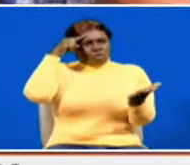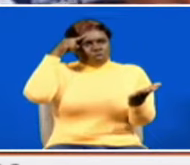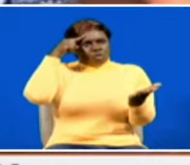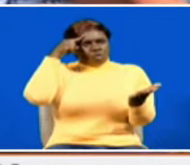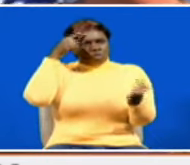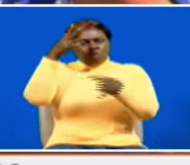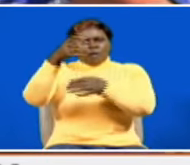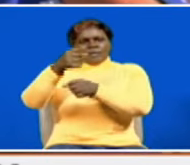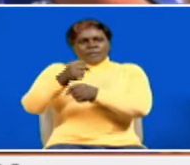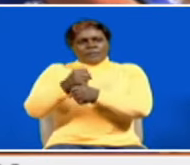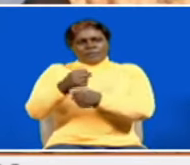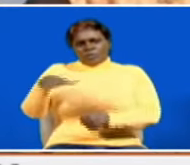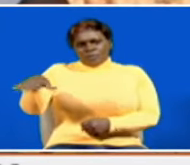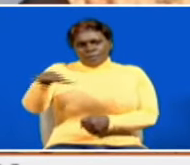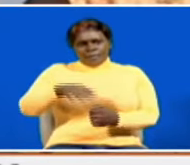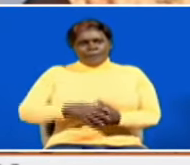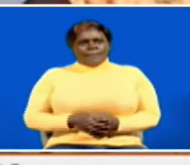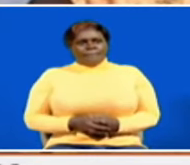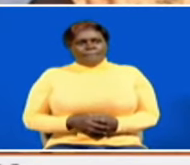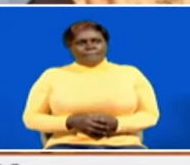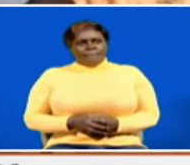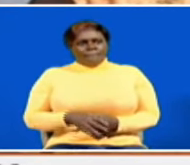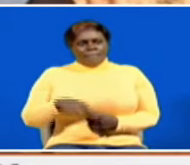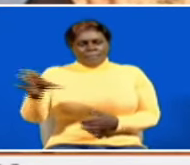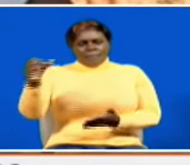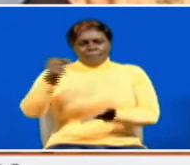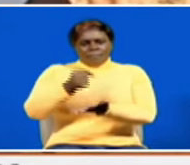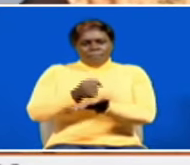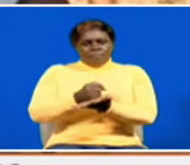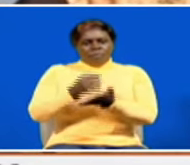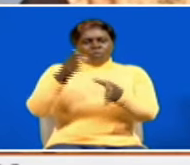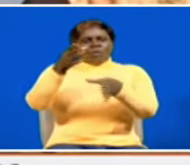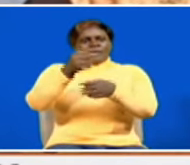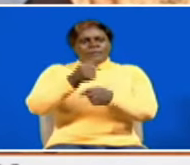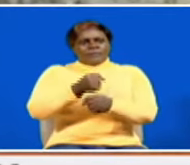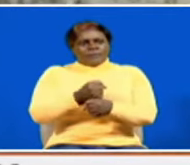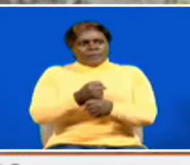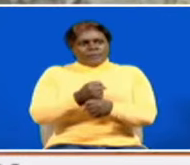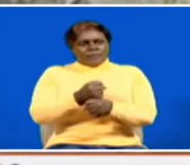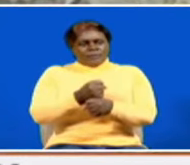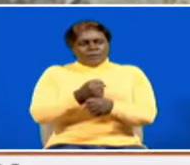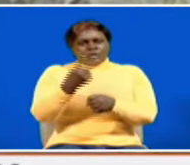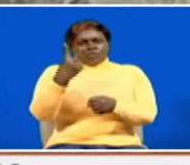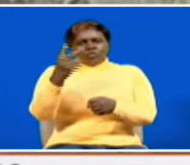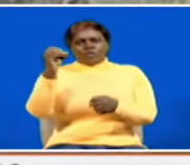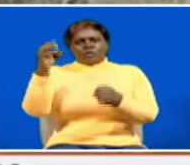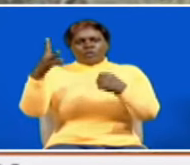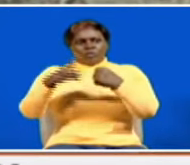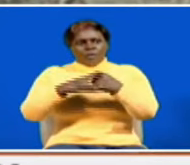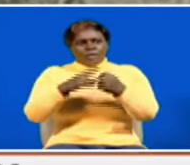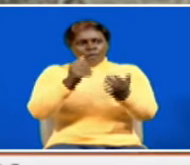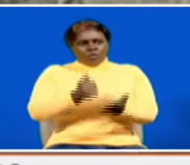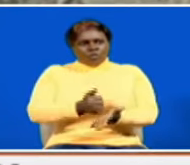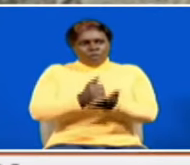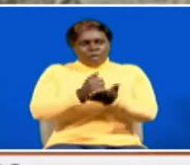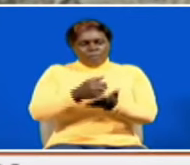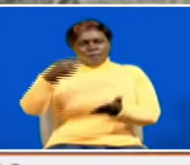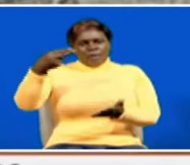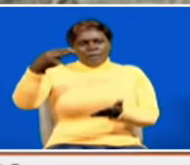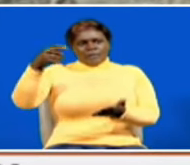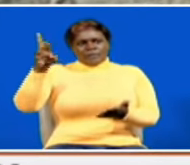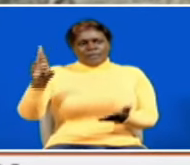plant in the area she had been hired by the factory in 2009 to head its human resource